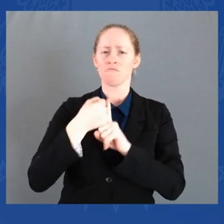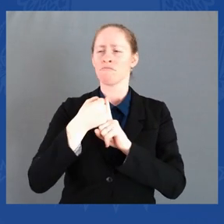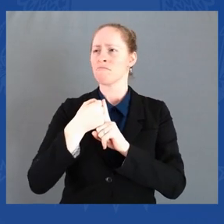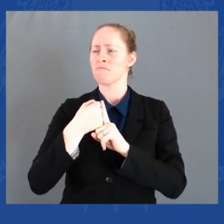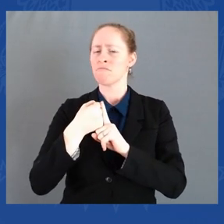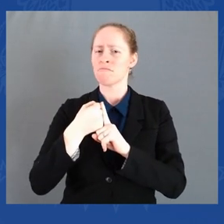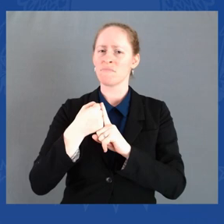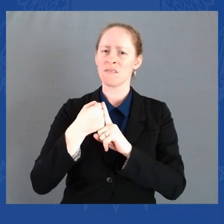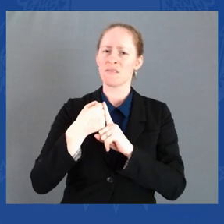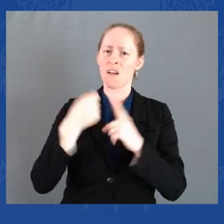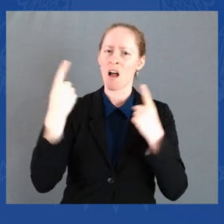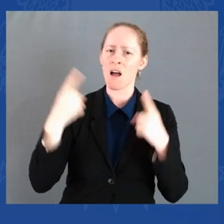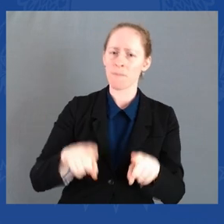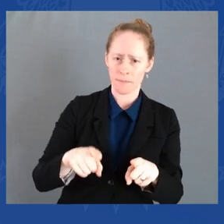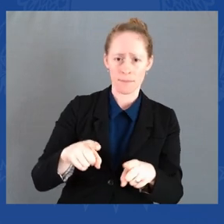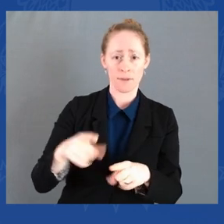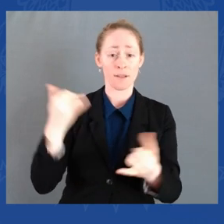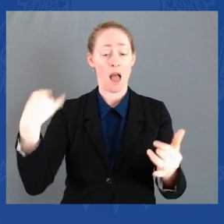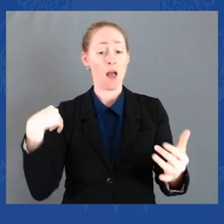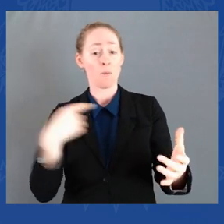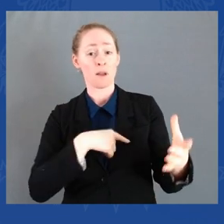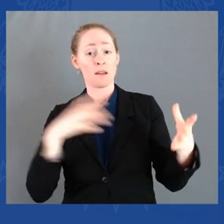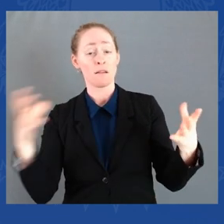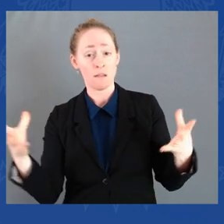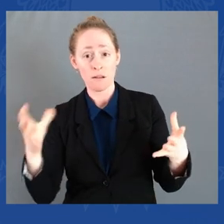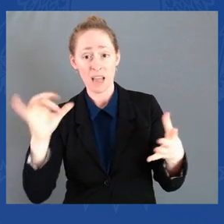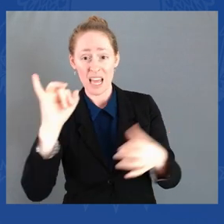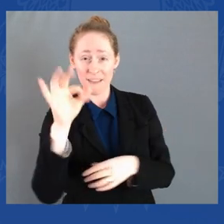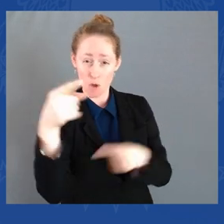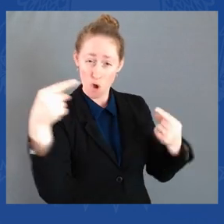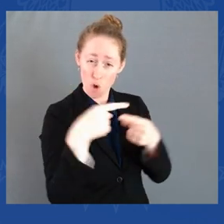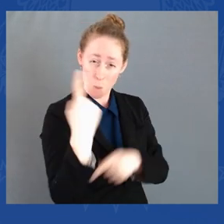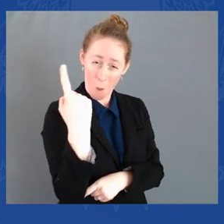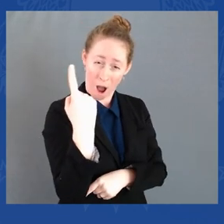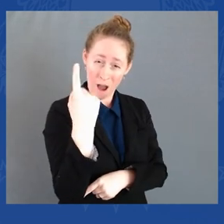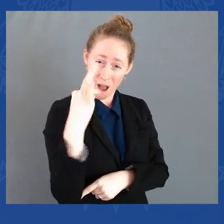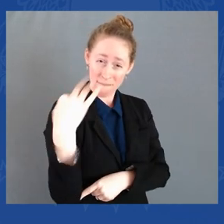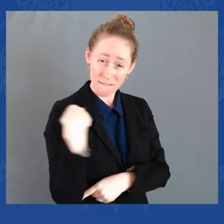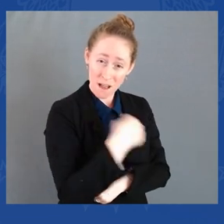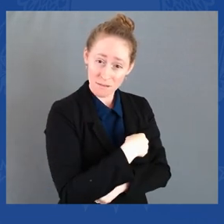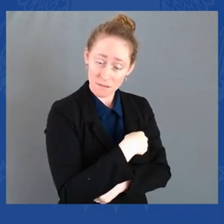one of us is a harm against all of us and it is a harm against our nation.